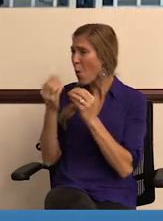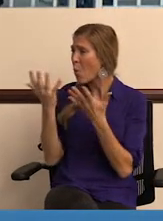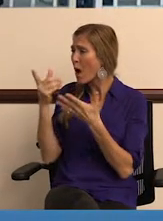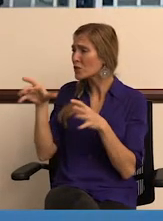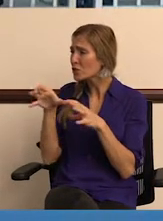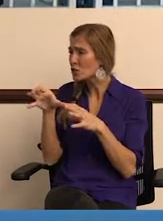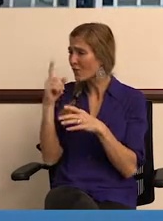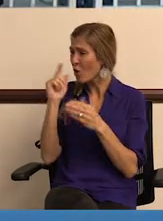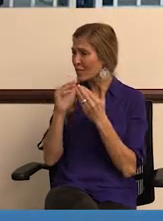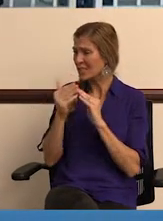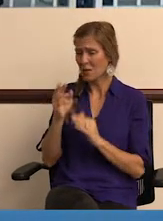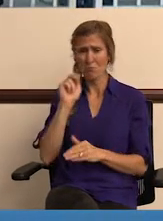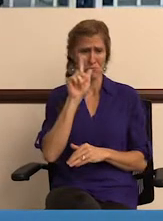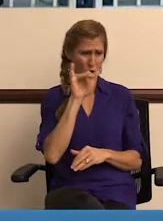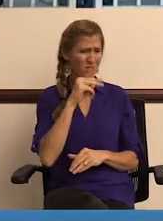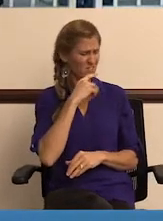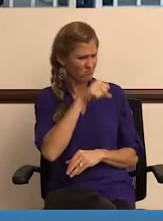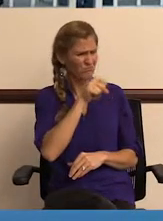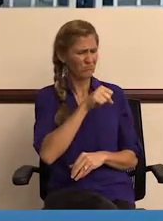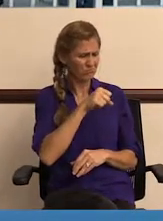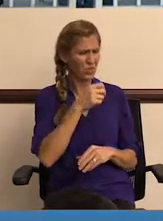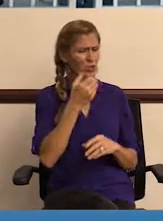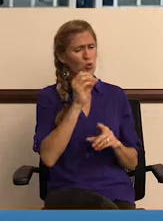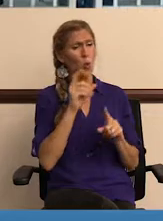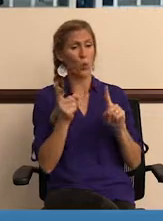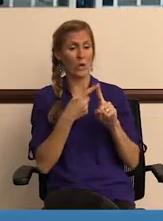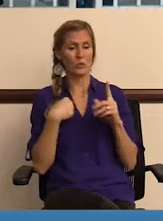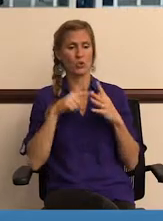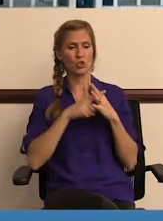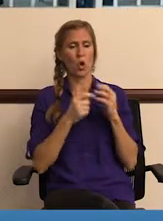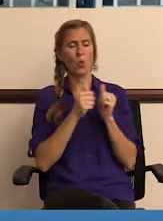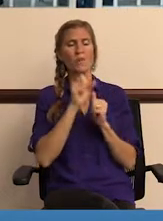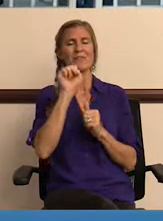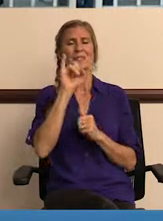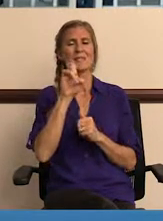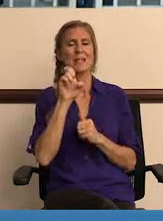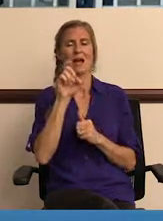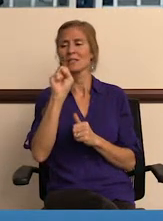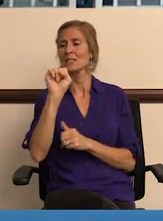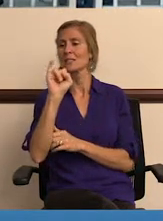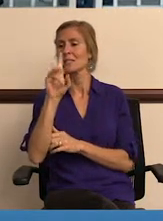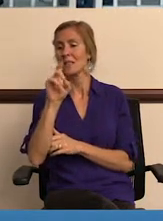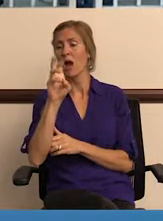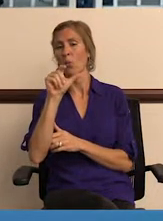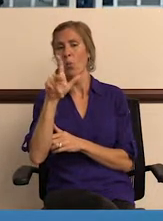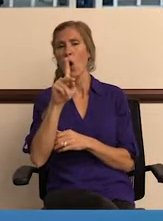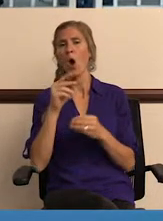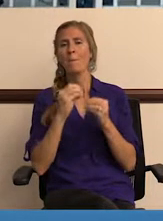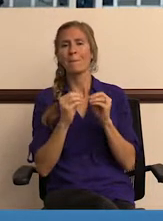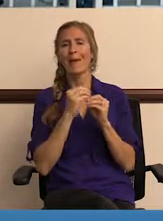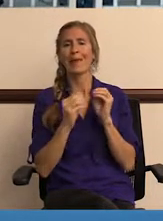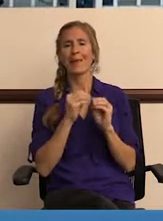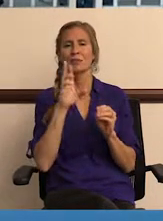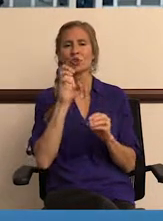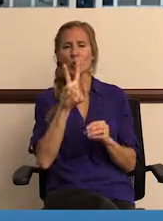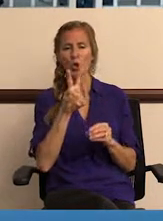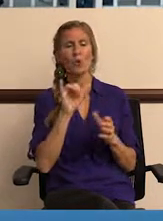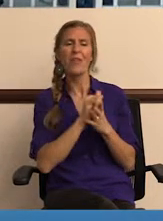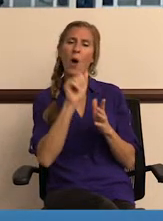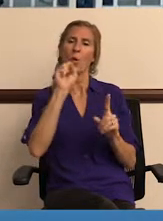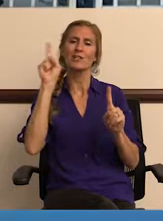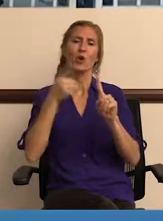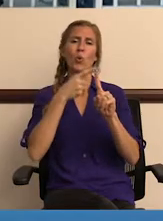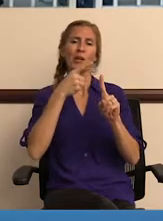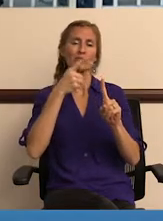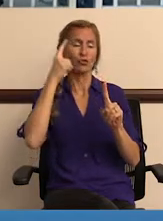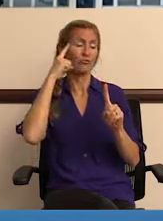some of the things that they've been doing for our city? Yeah, I mean, they originally started off as a sidewalk maintenance crew. They were just, that was